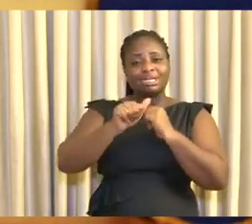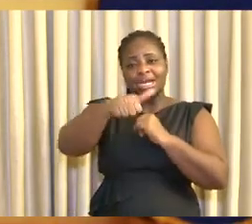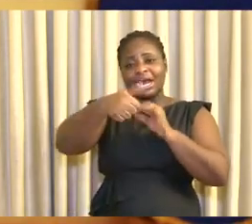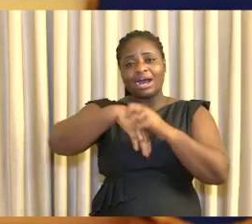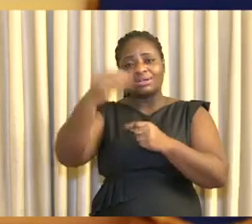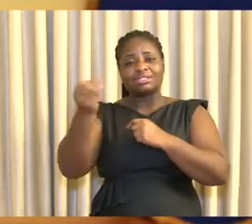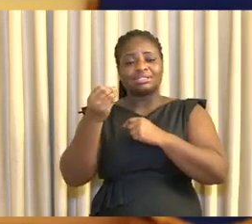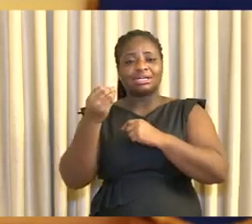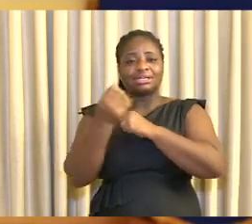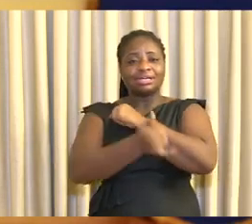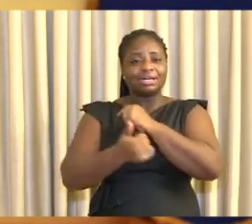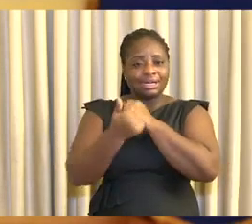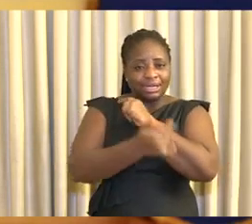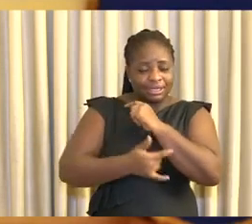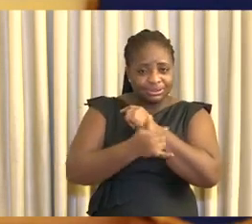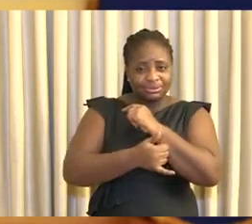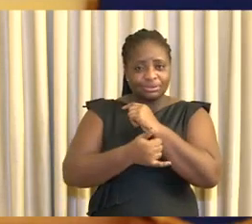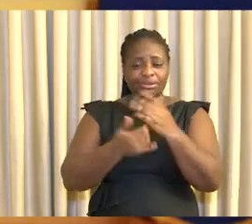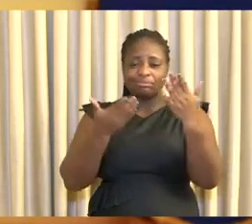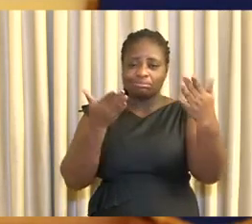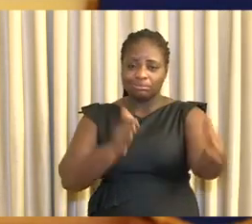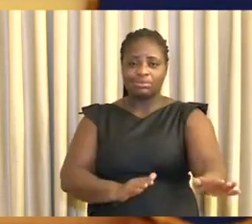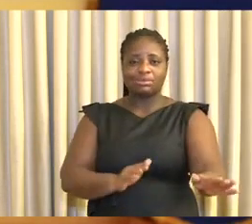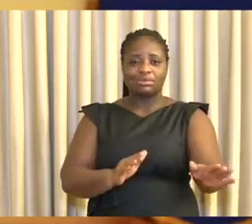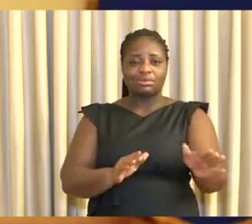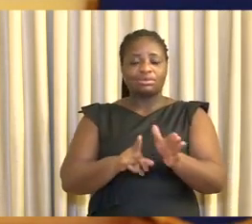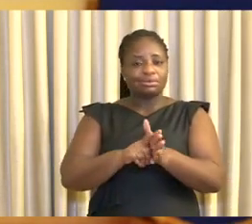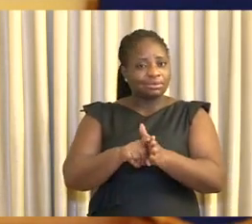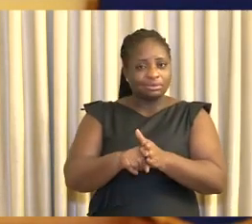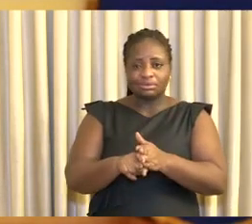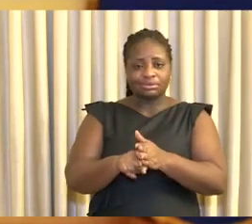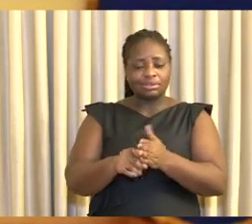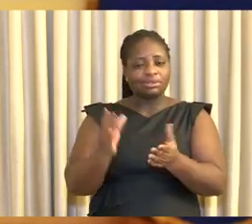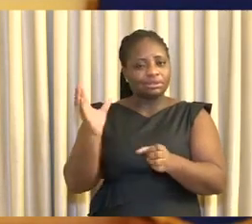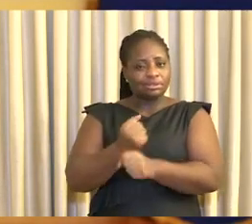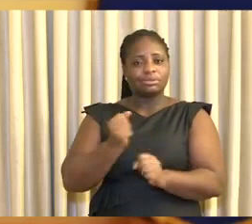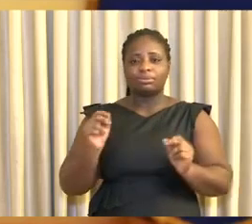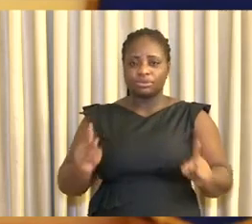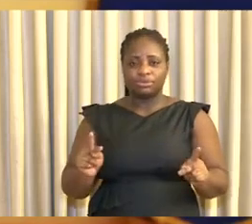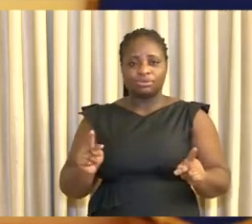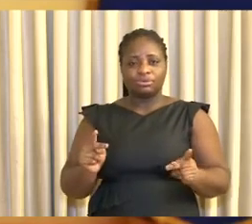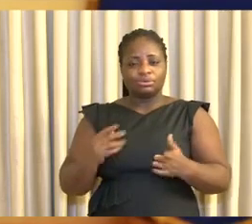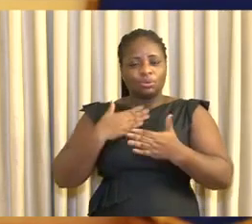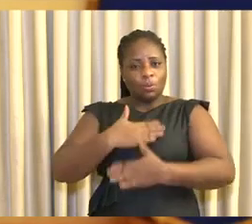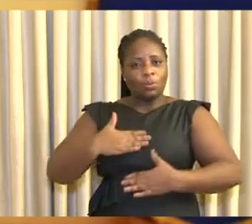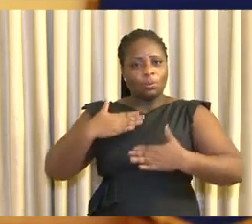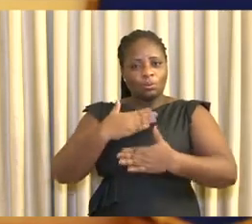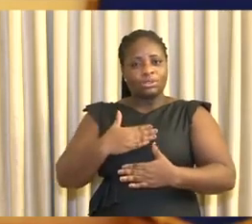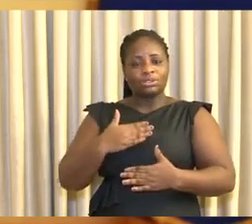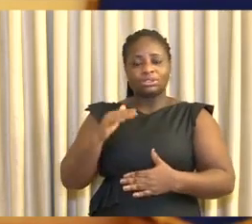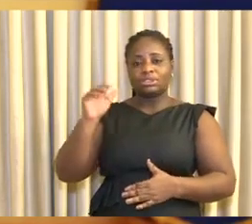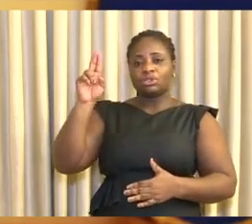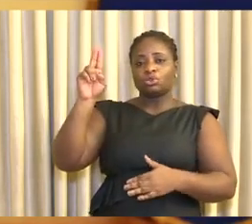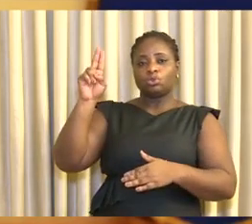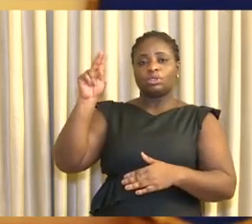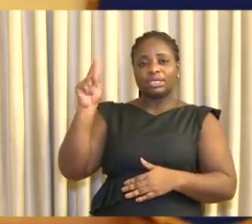families abroad who have lost their loved ones to the virus. And I take this opportunity to wish our High